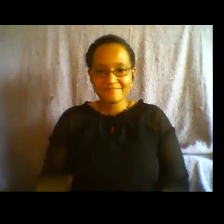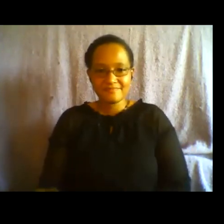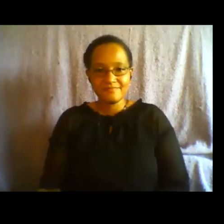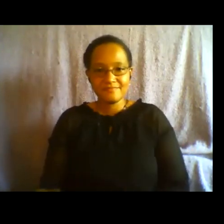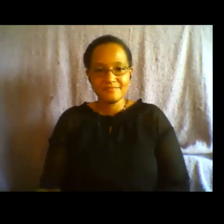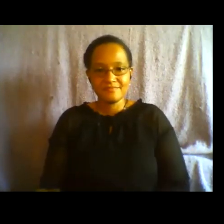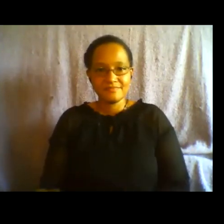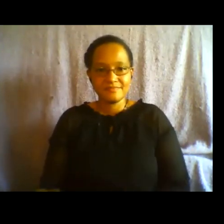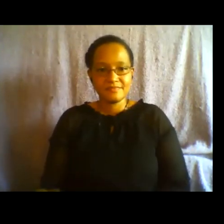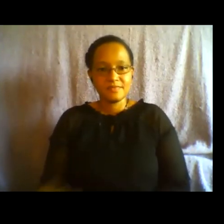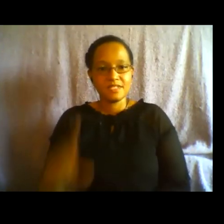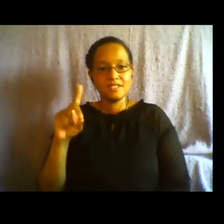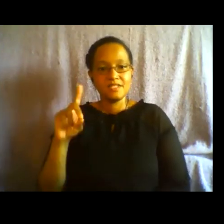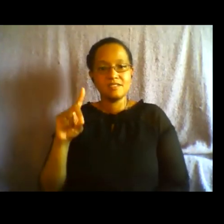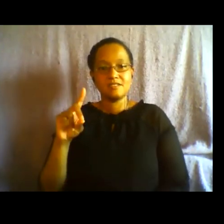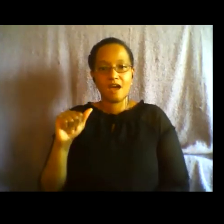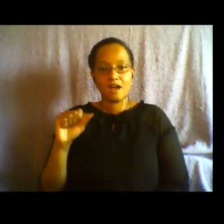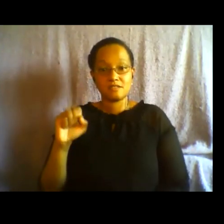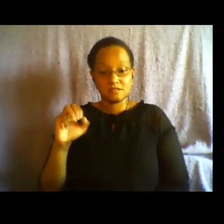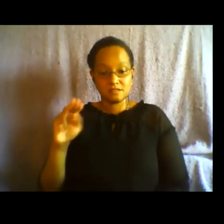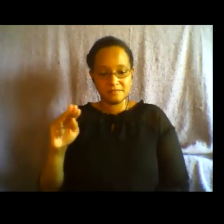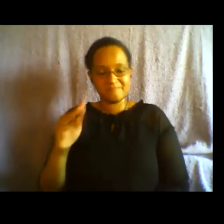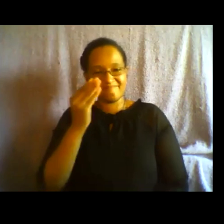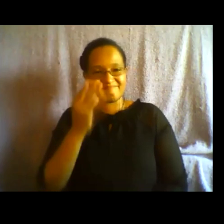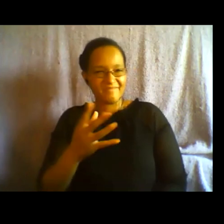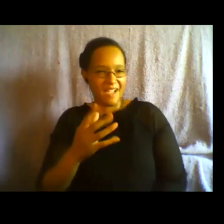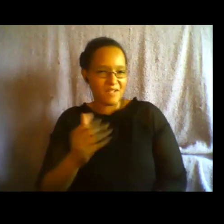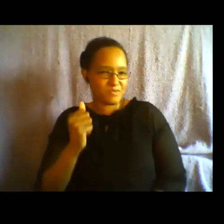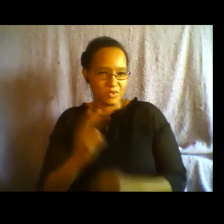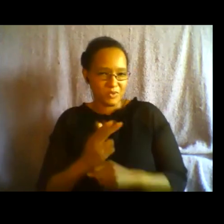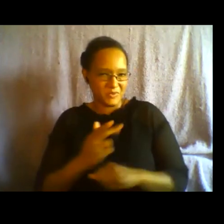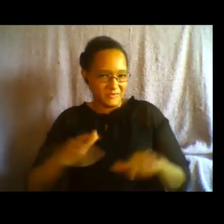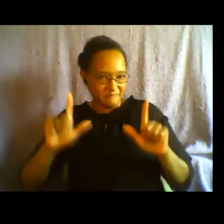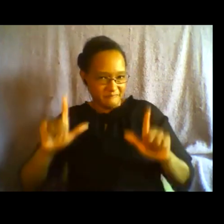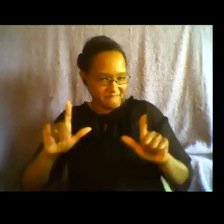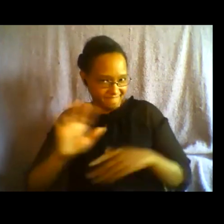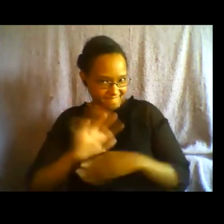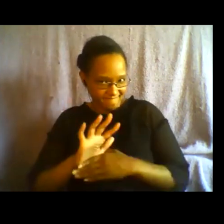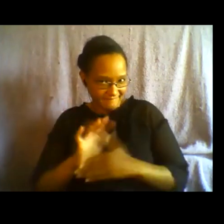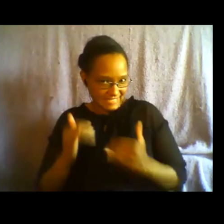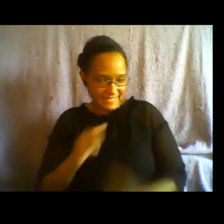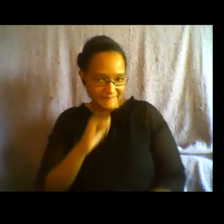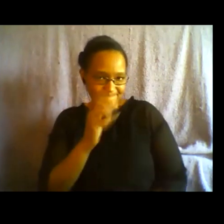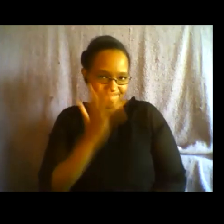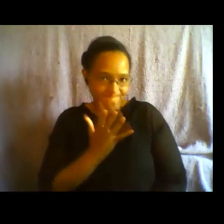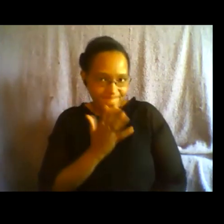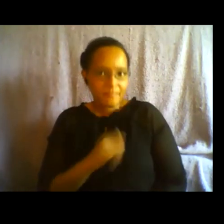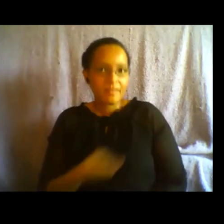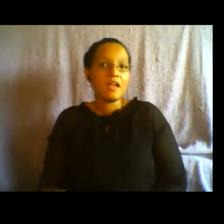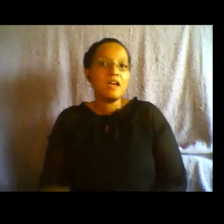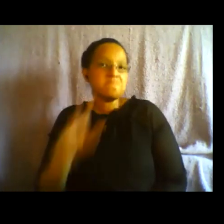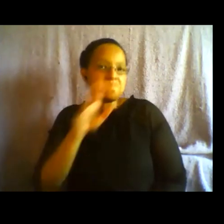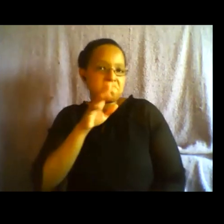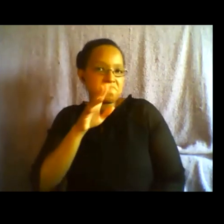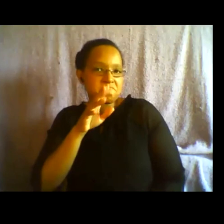uh this is dasam i am not going to be on video today unfortunately um however i am here to